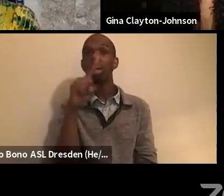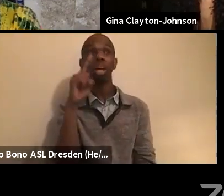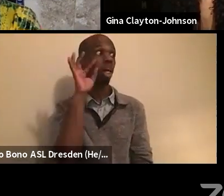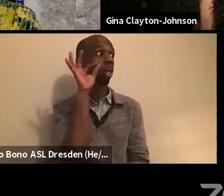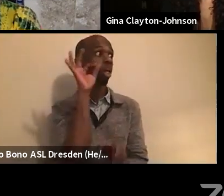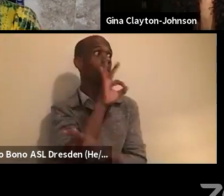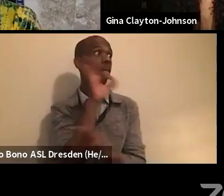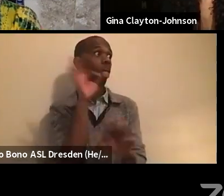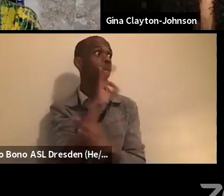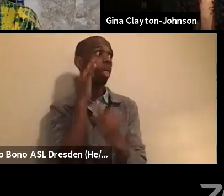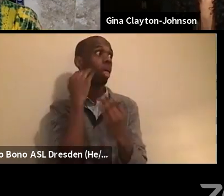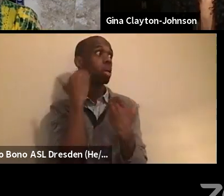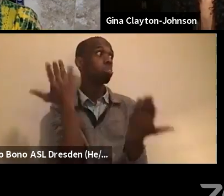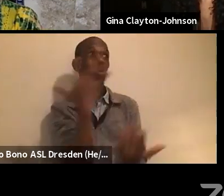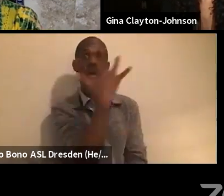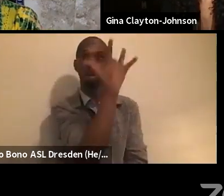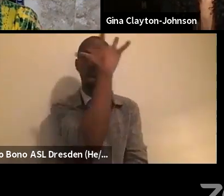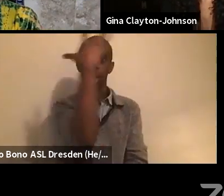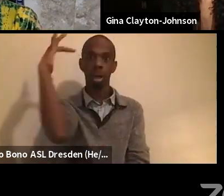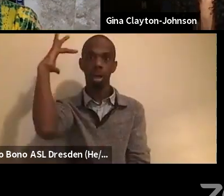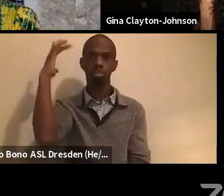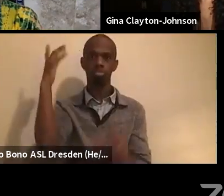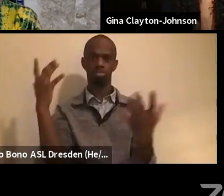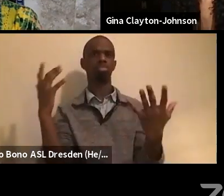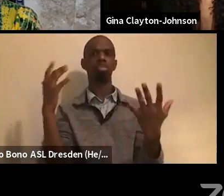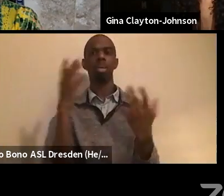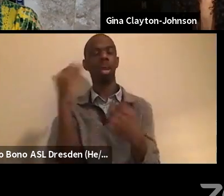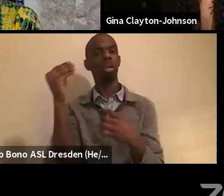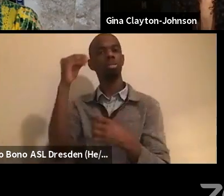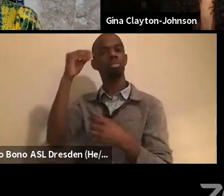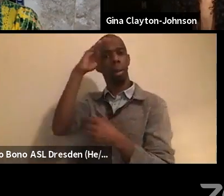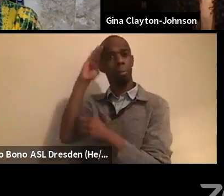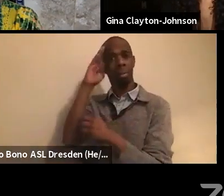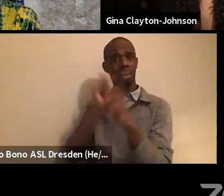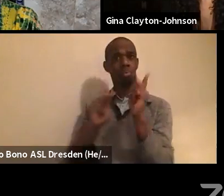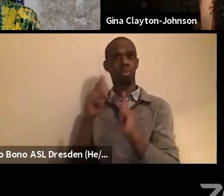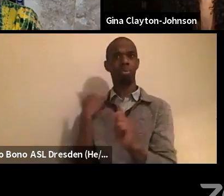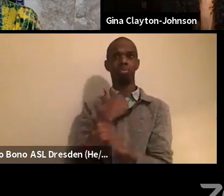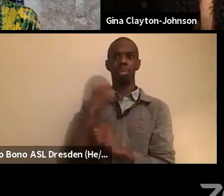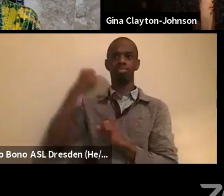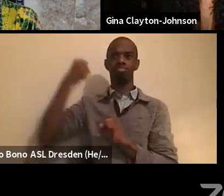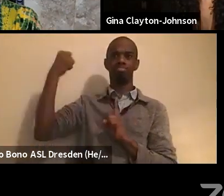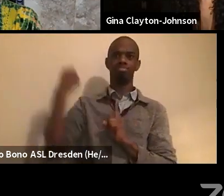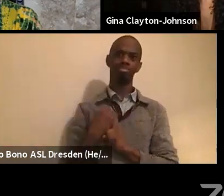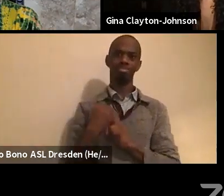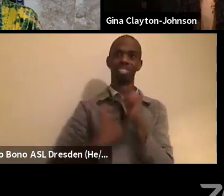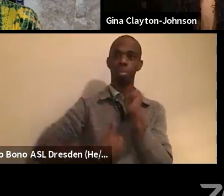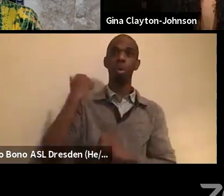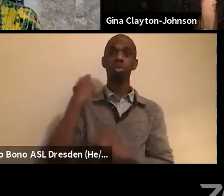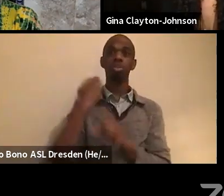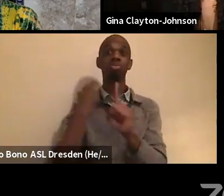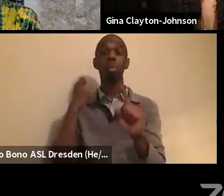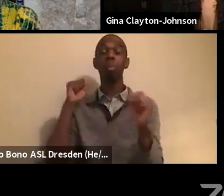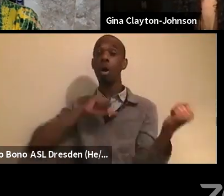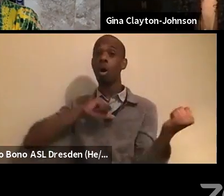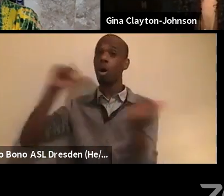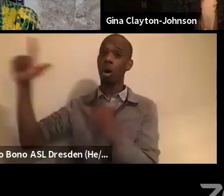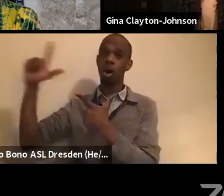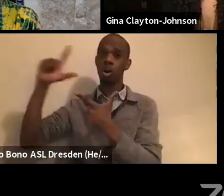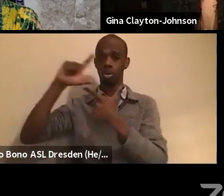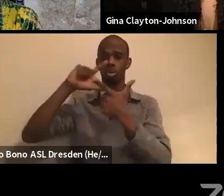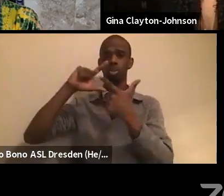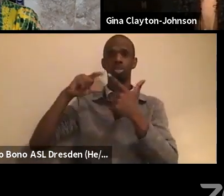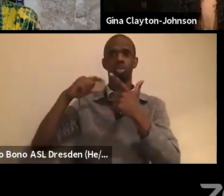particularly black people are bearing the brunt of this pandemic, um, from every, every angle, health wise, economically,